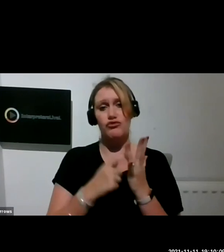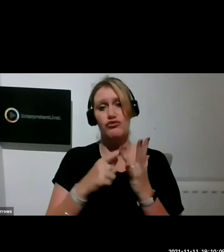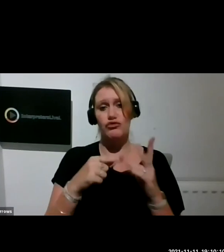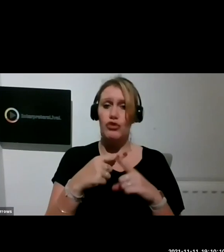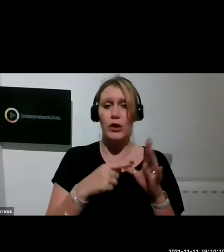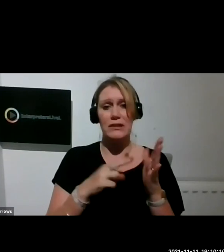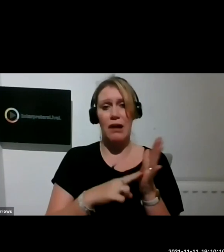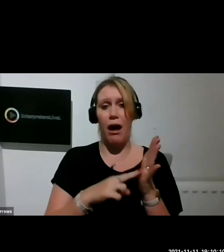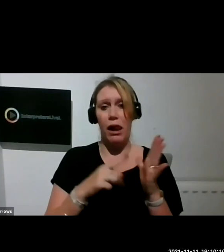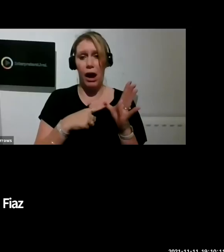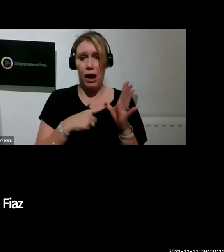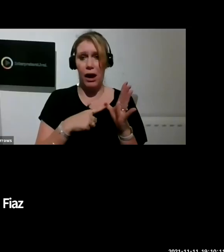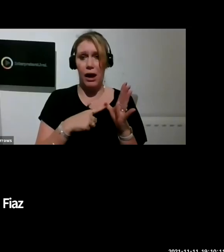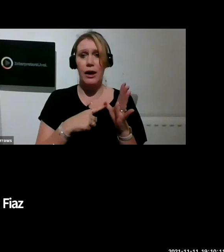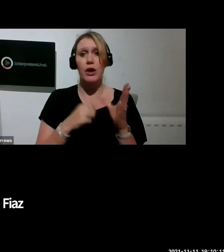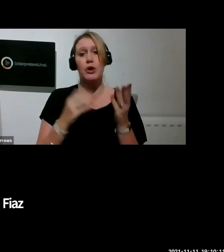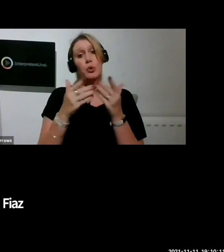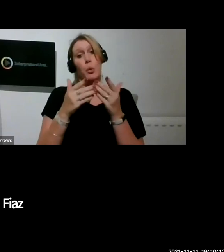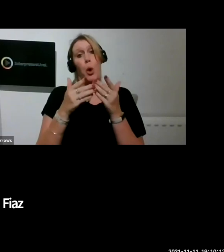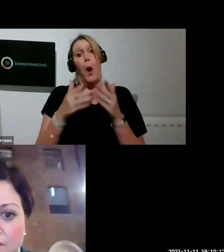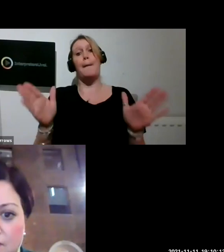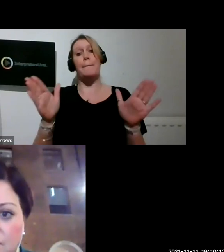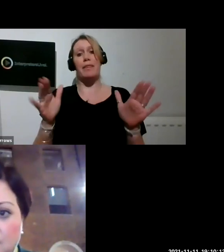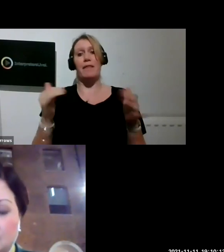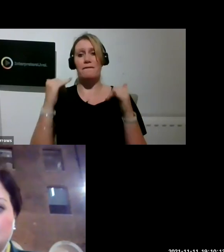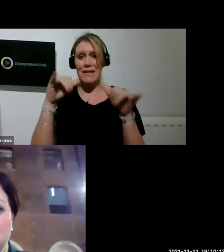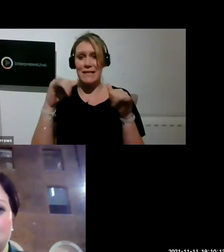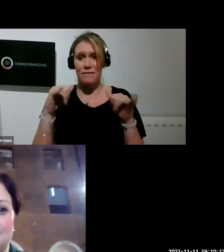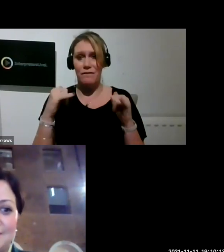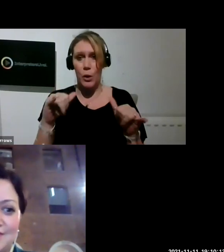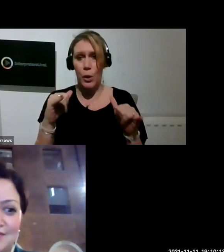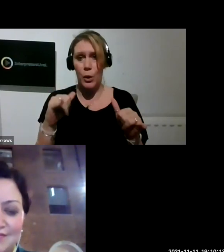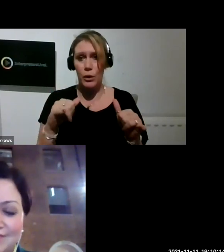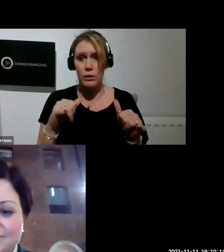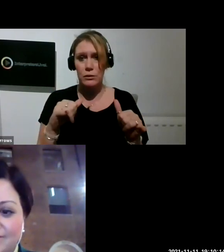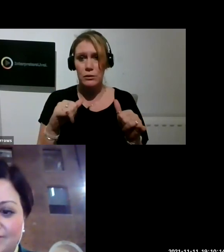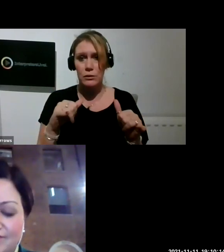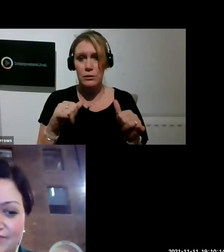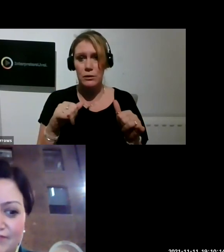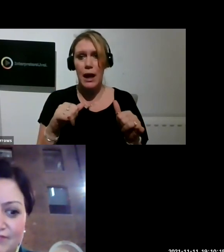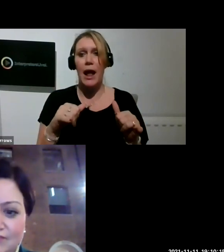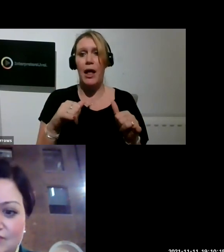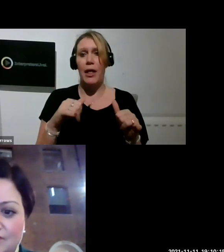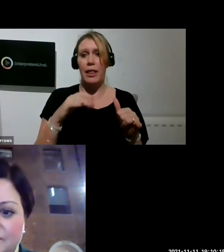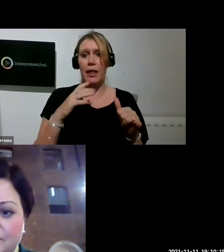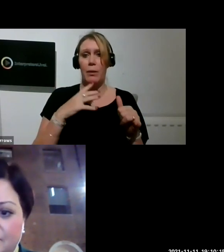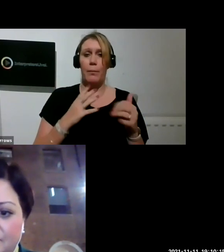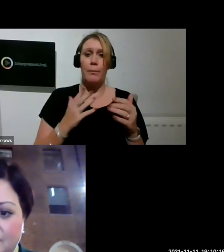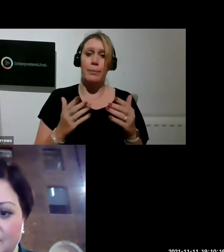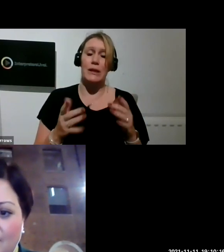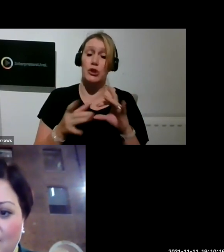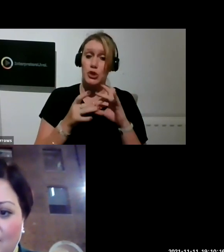words to formally open the festival, and then we're going to be joined by some of the artists.